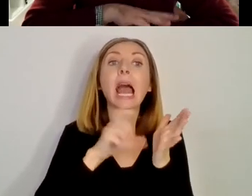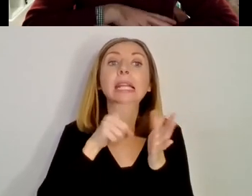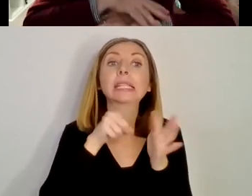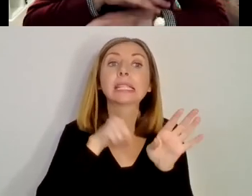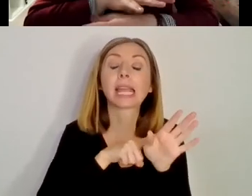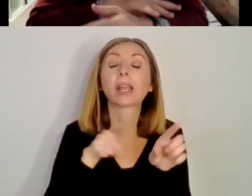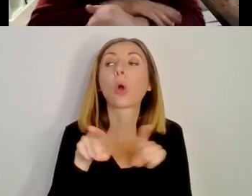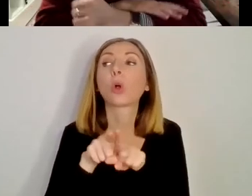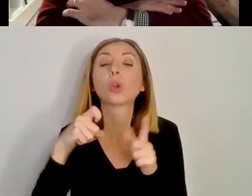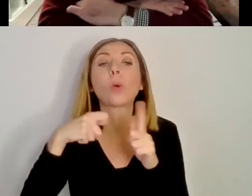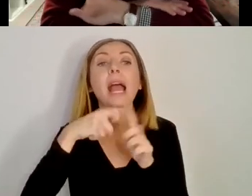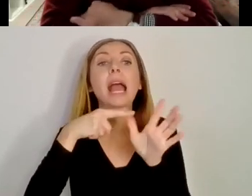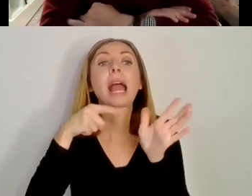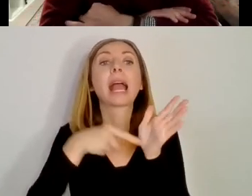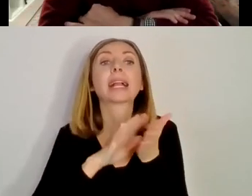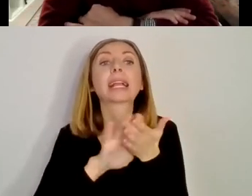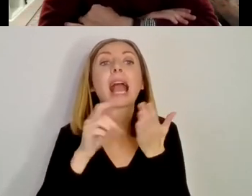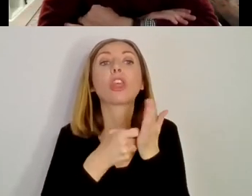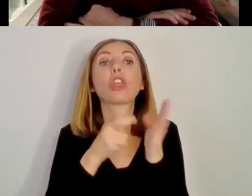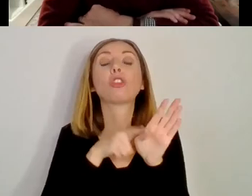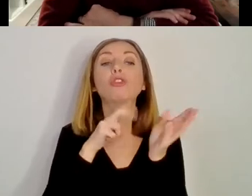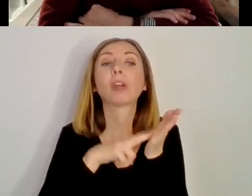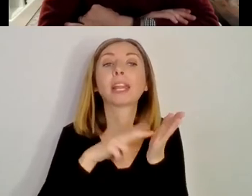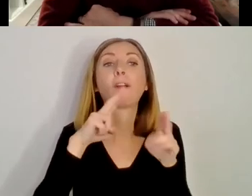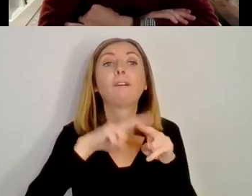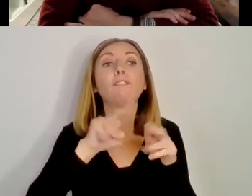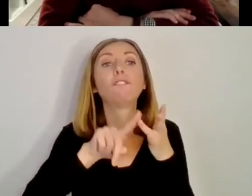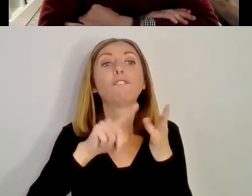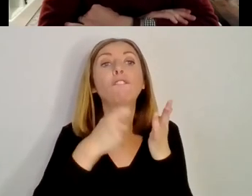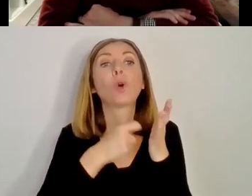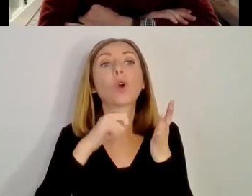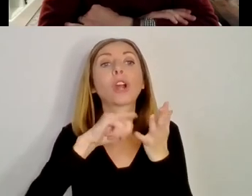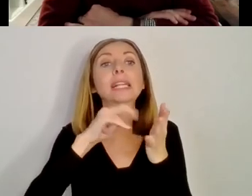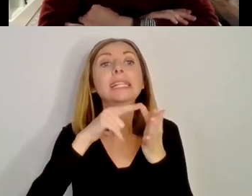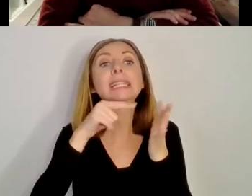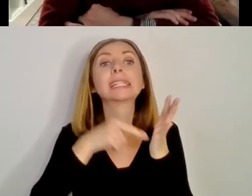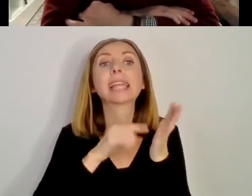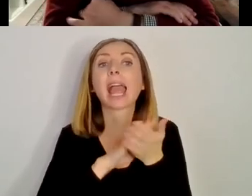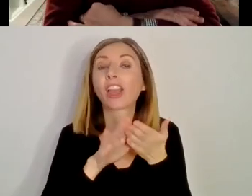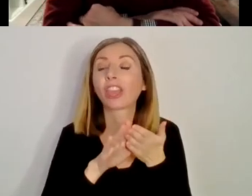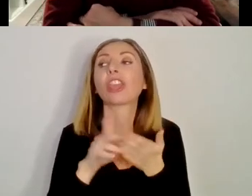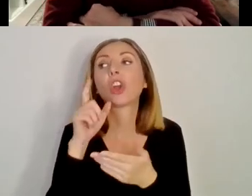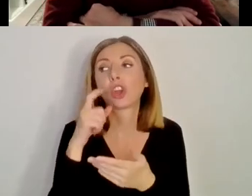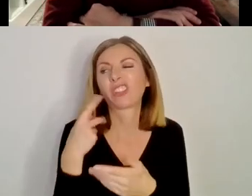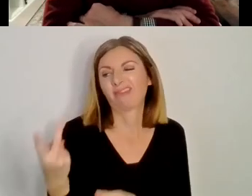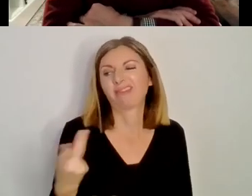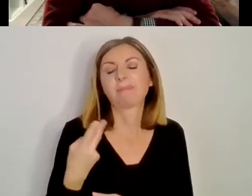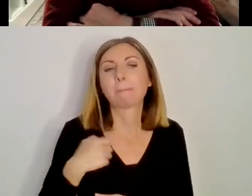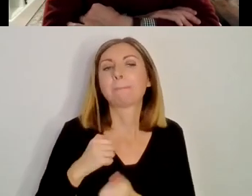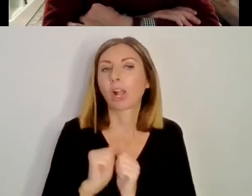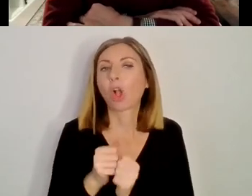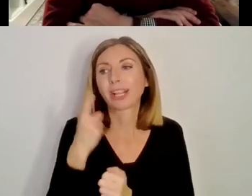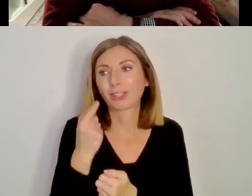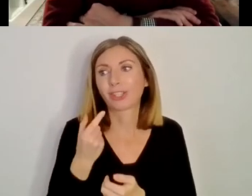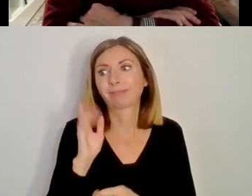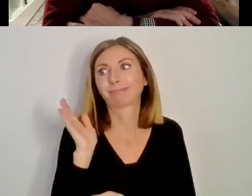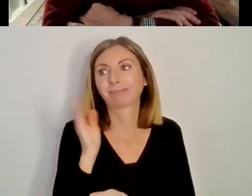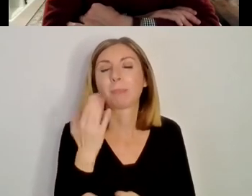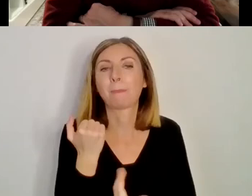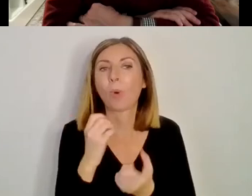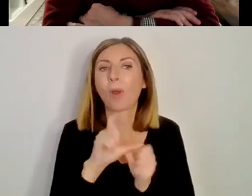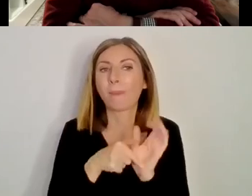they could speak, uh, a lot more on, on, on that. In terms of my teaching and, uh, research, uh, I,